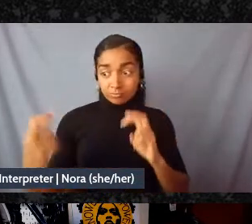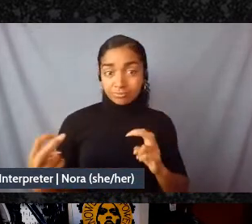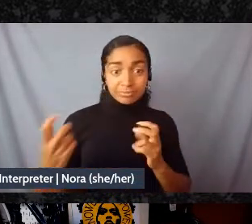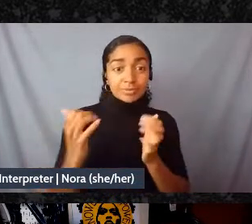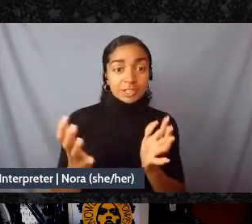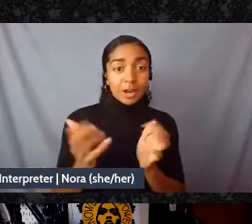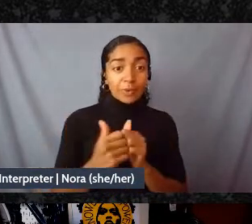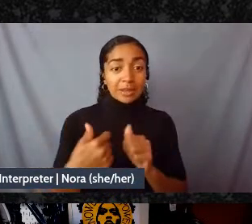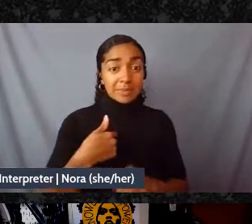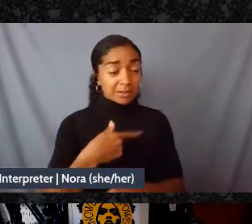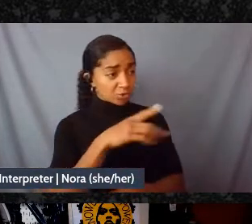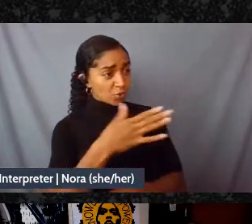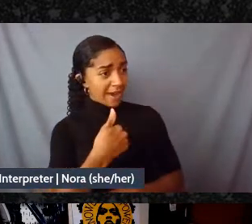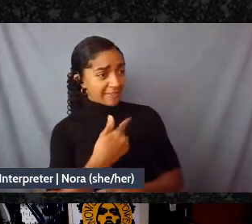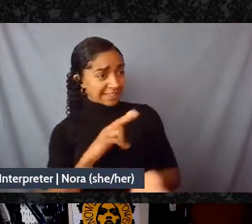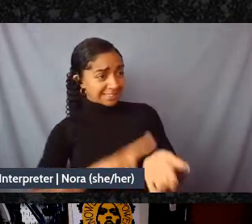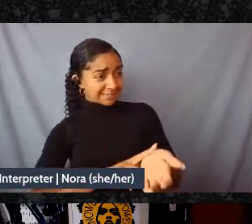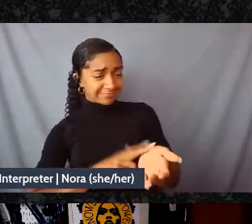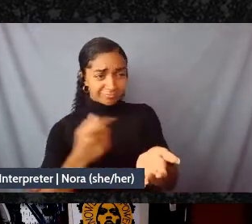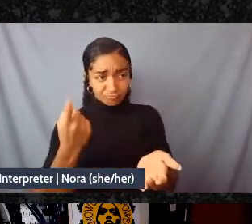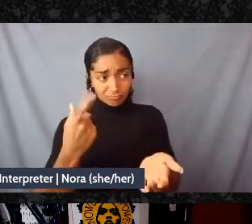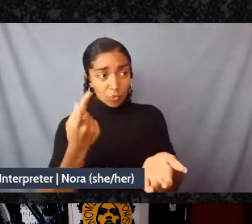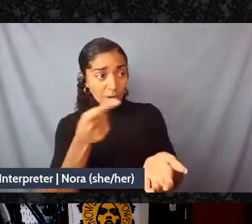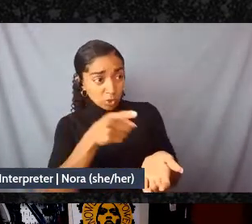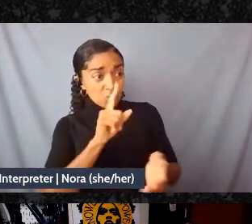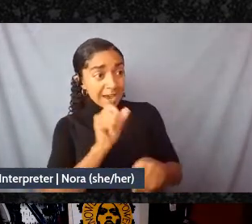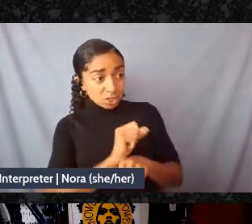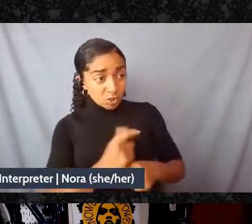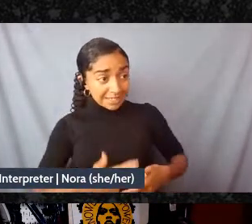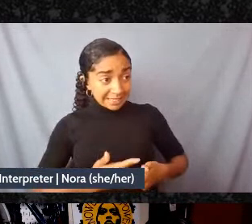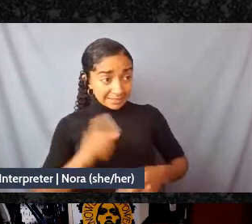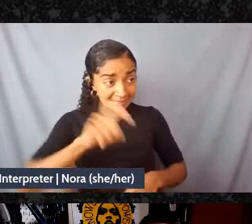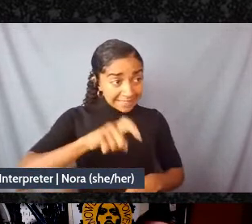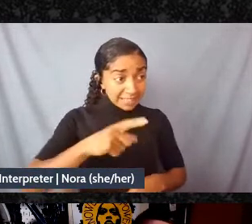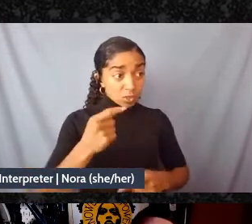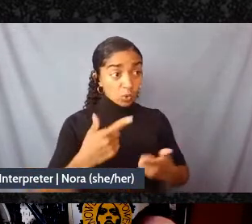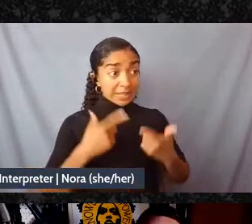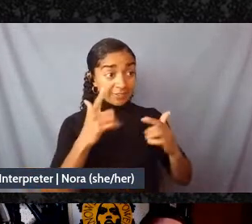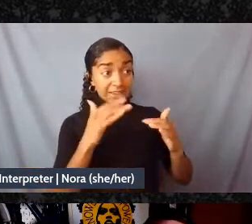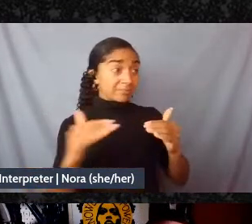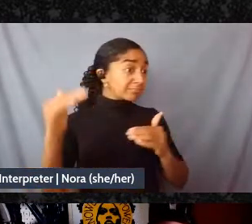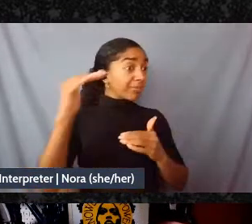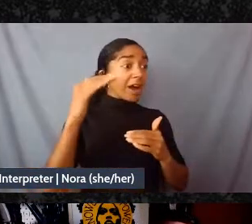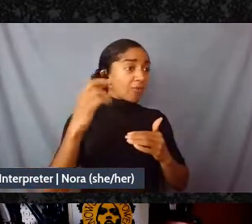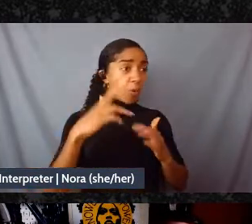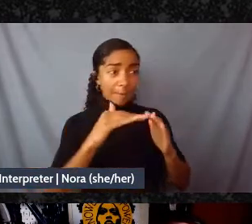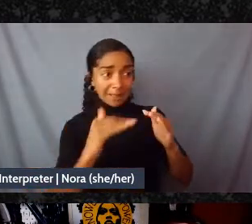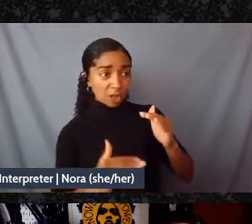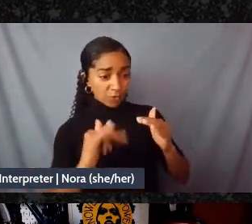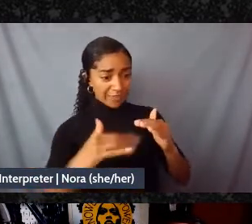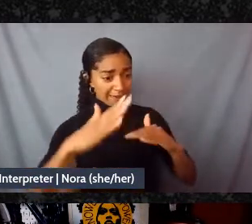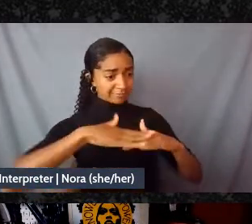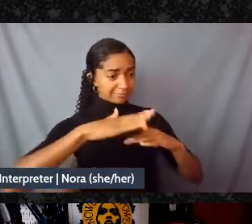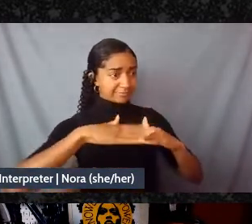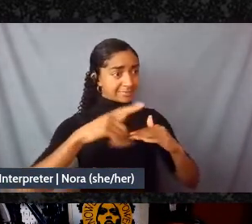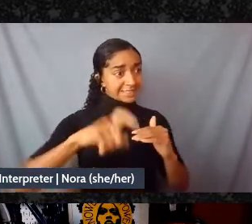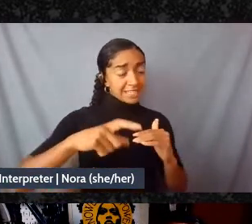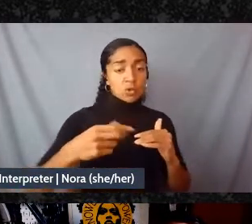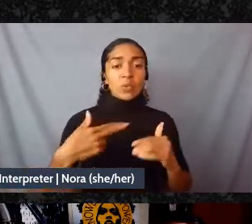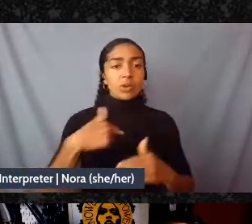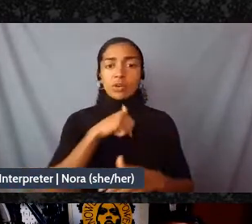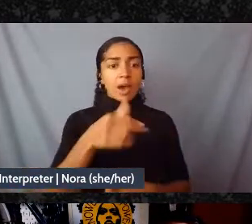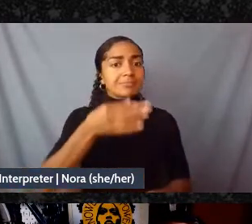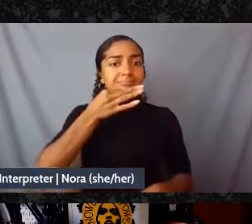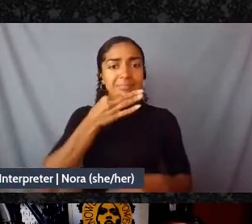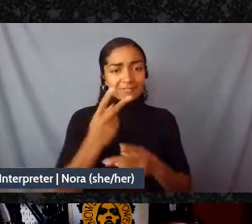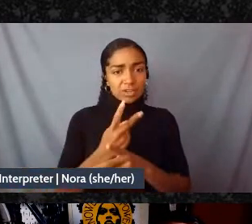are you living above or below that like even just basic conversations like that we're not skilled at that and then we're worried like our society doesn't